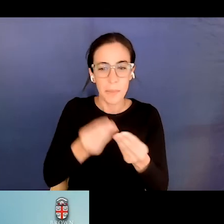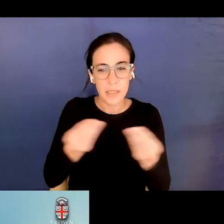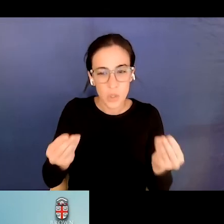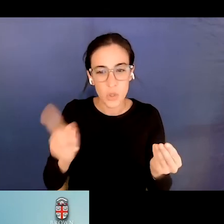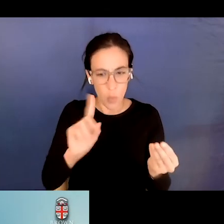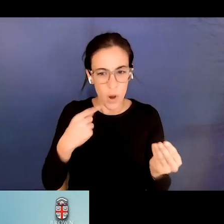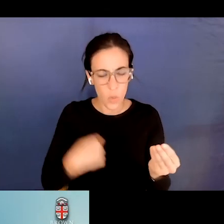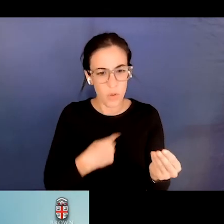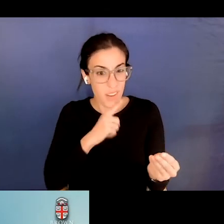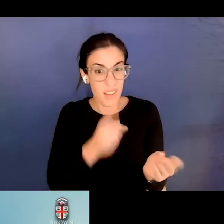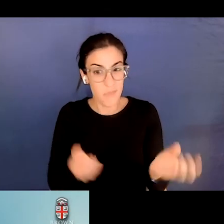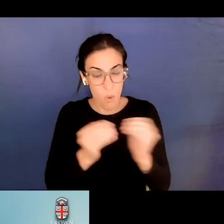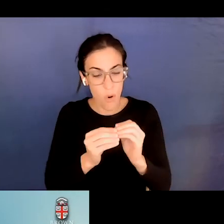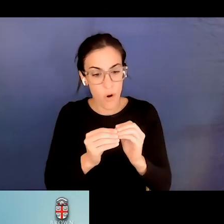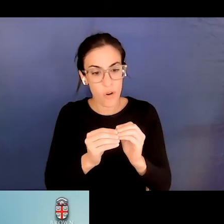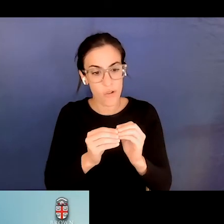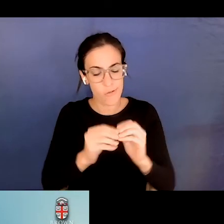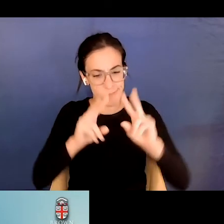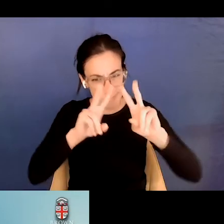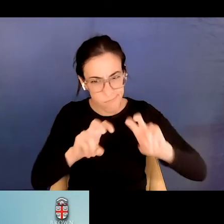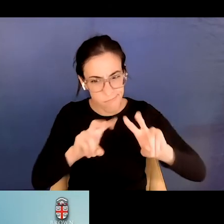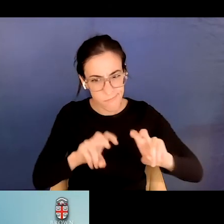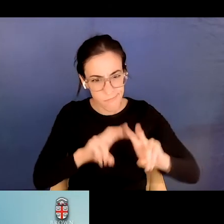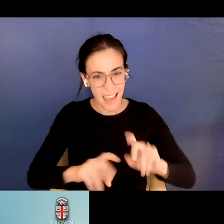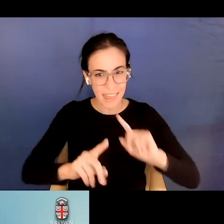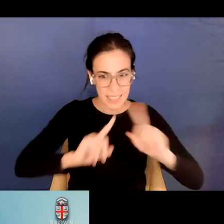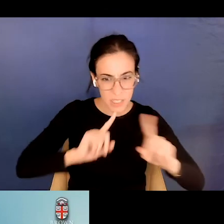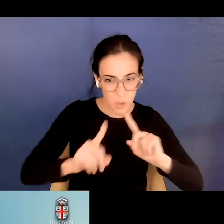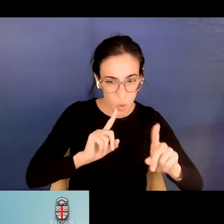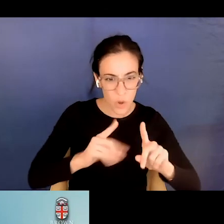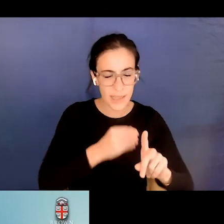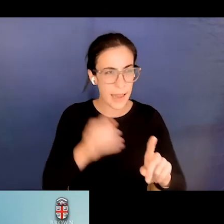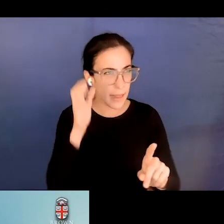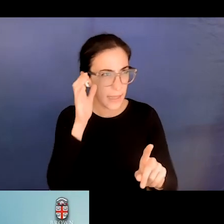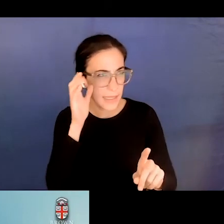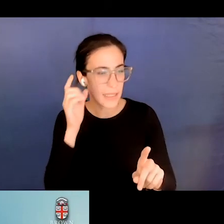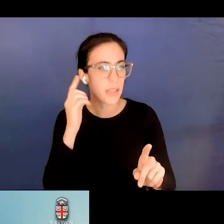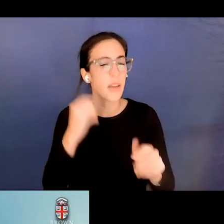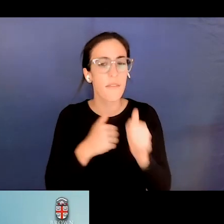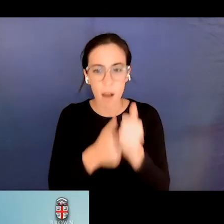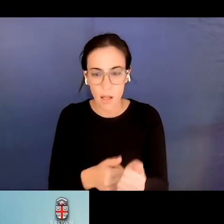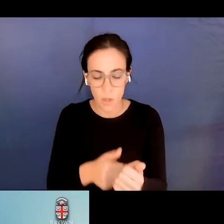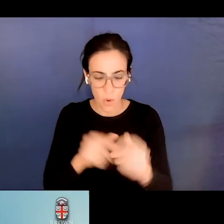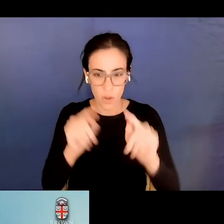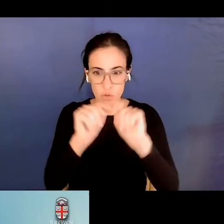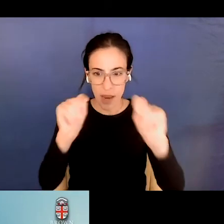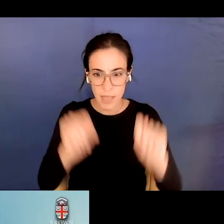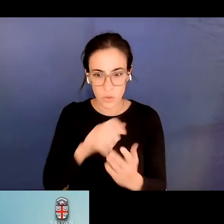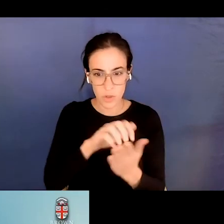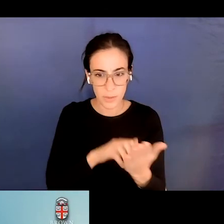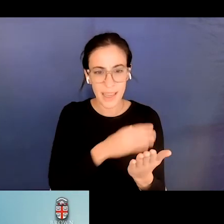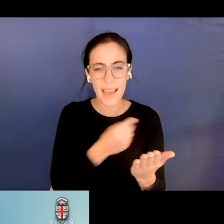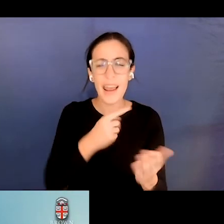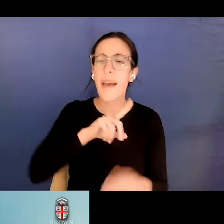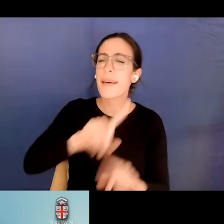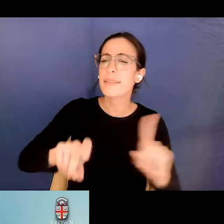analysis of, of the way it's going and have them listen for it and maybe follow transcripts and then ask them, why did the person say